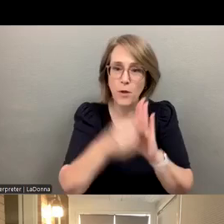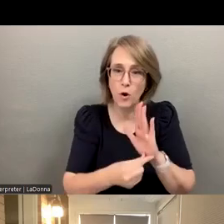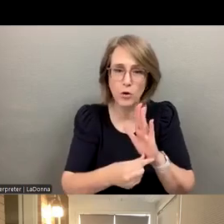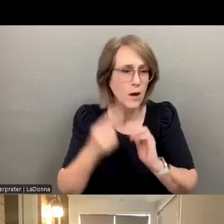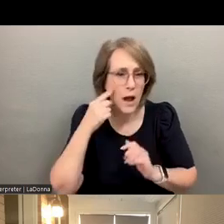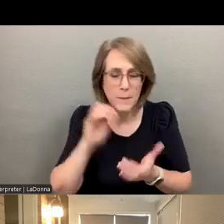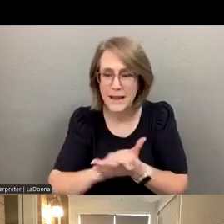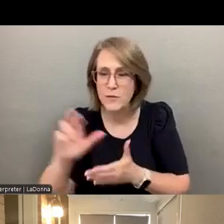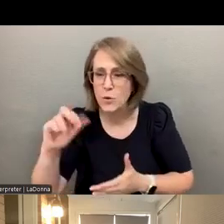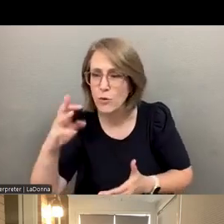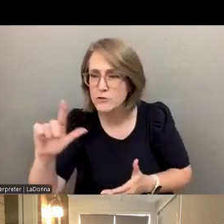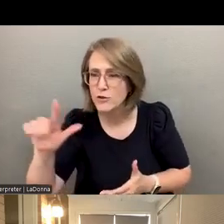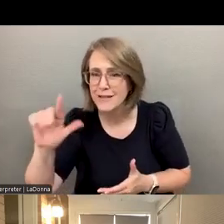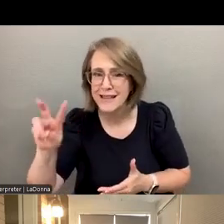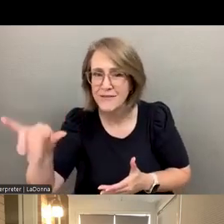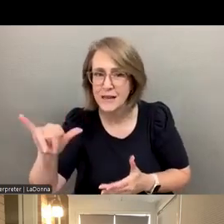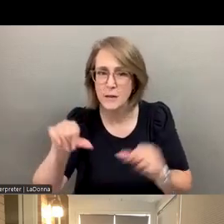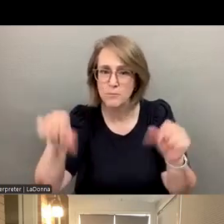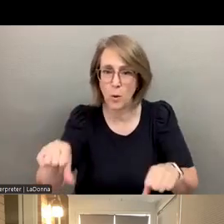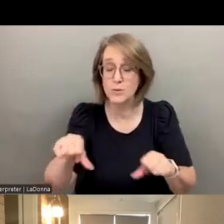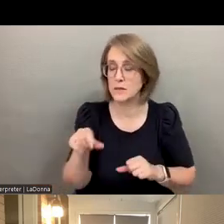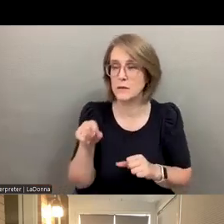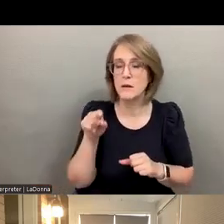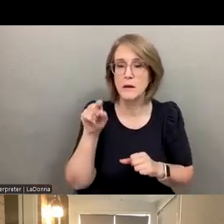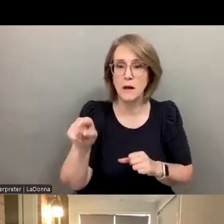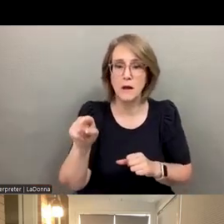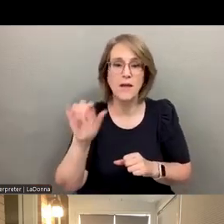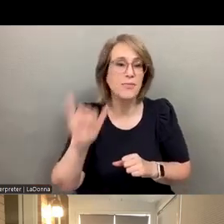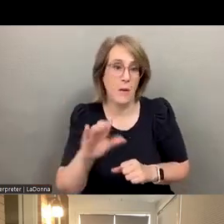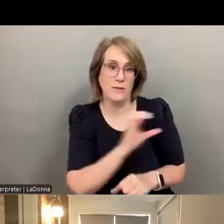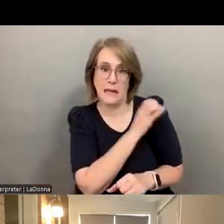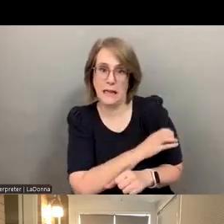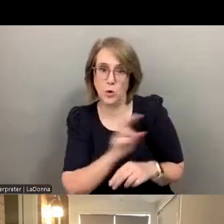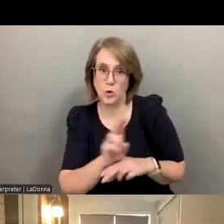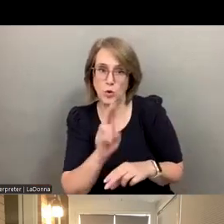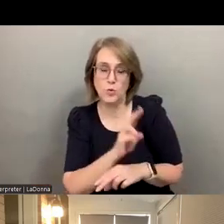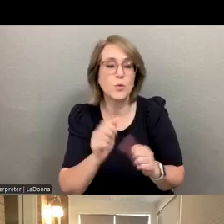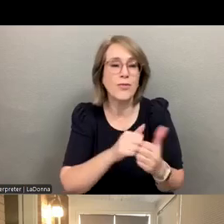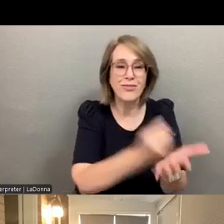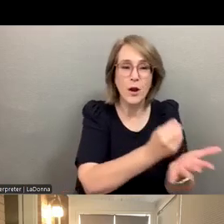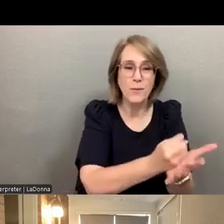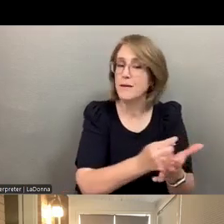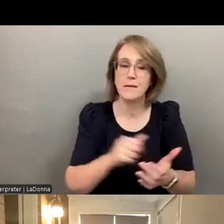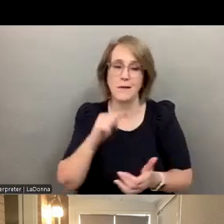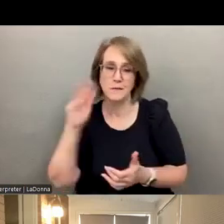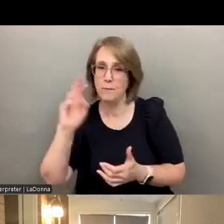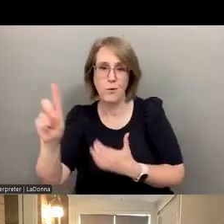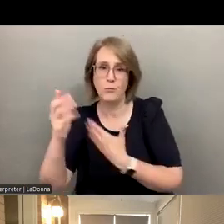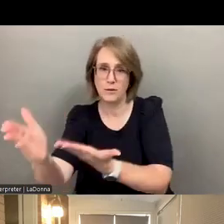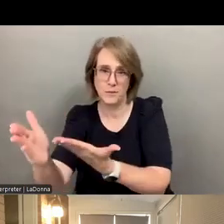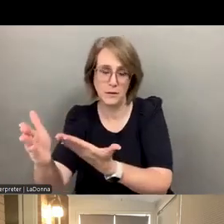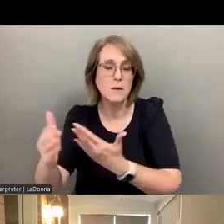Rachel Levy posted is a good one where this is obviously that was a clinical use case where they're using this therapy and that's not what Brad's recommending here.